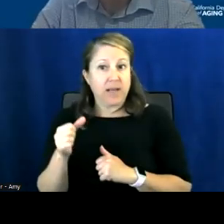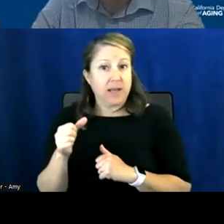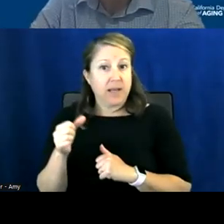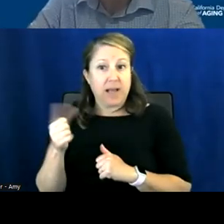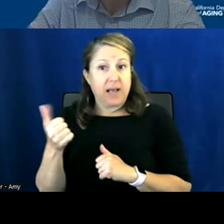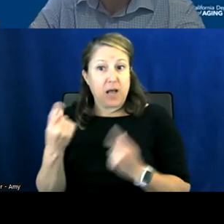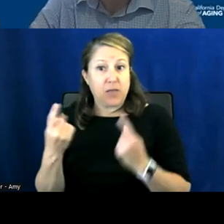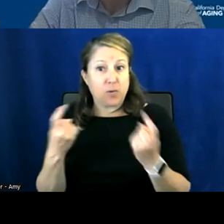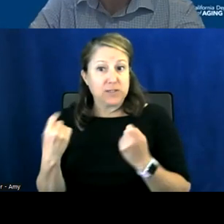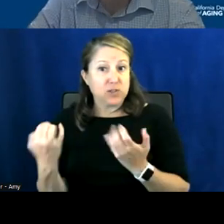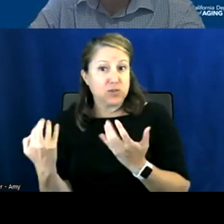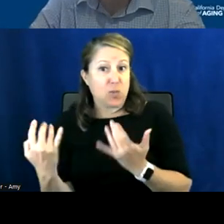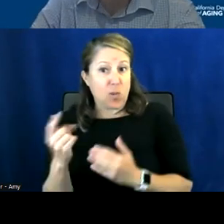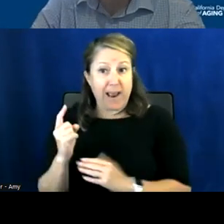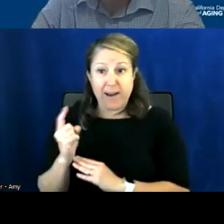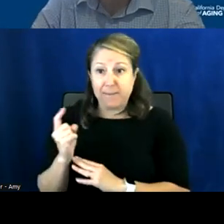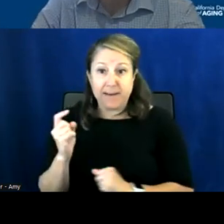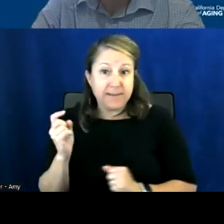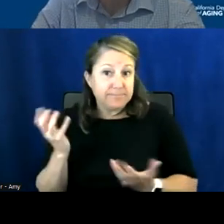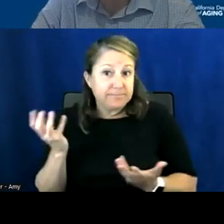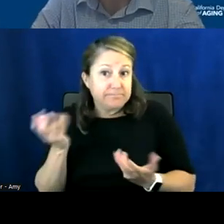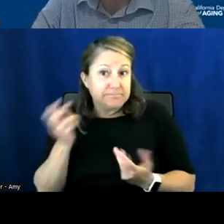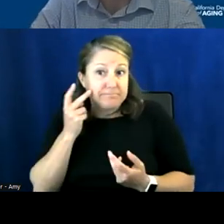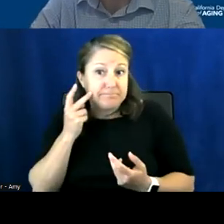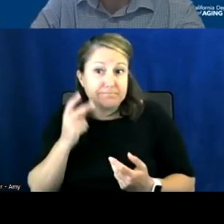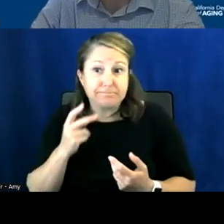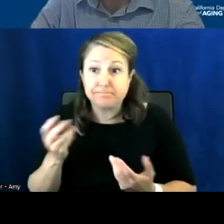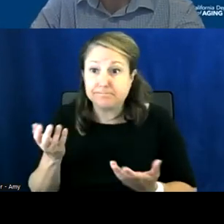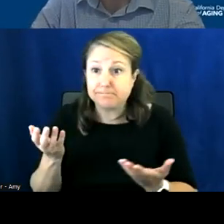if you'd like to raise your hand or if you'd like to enter your question into the chat